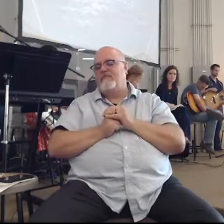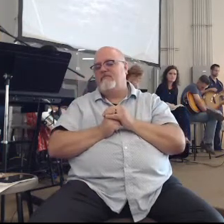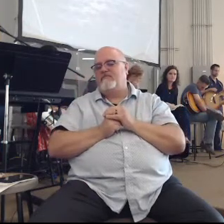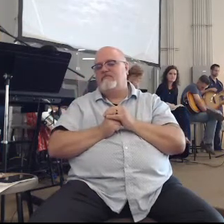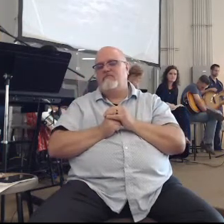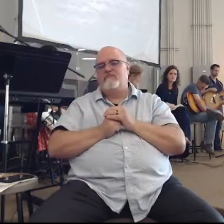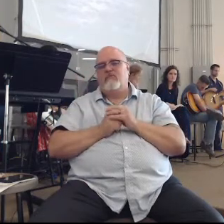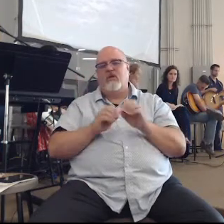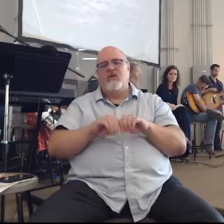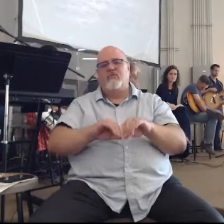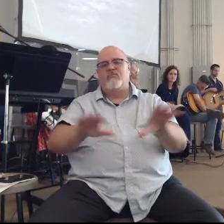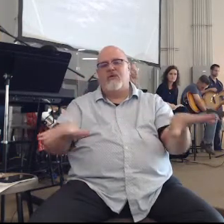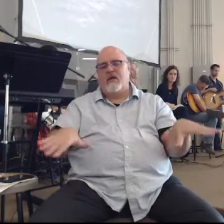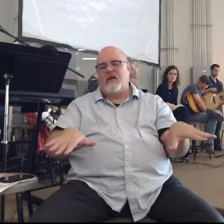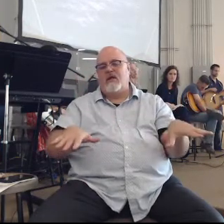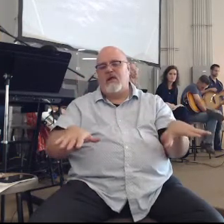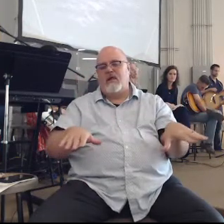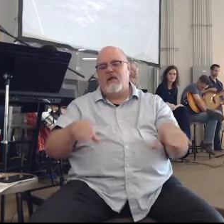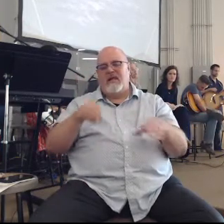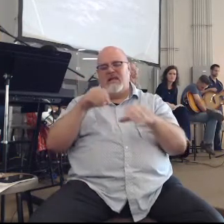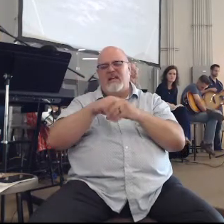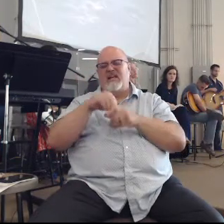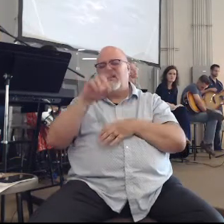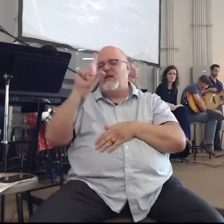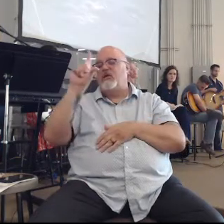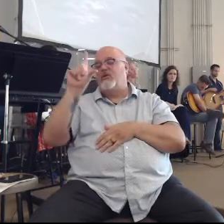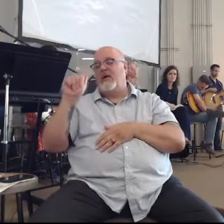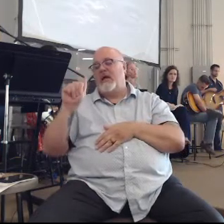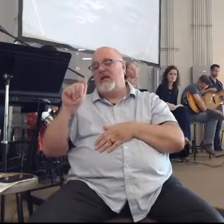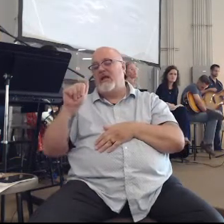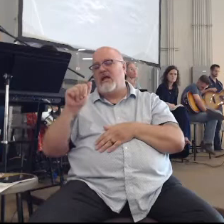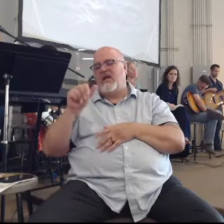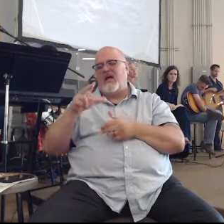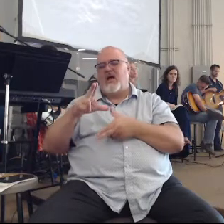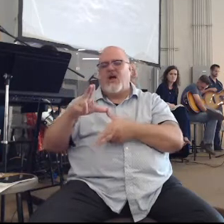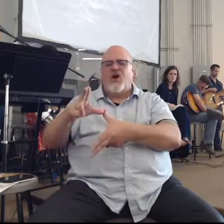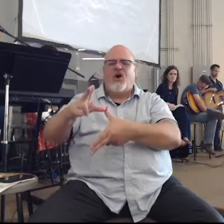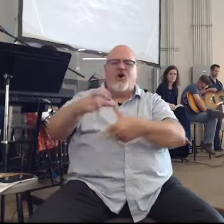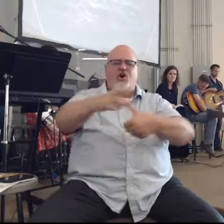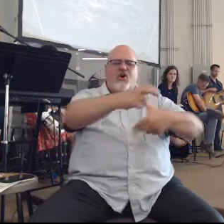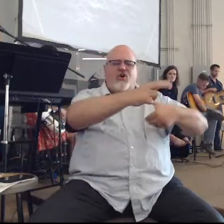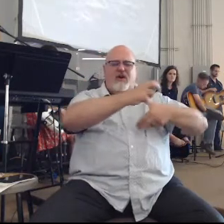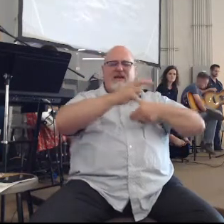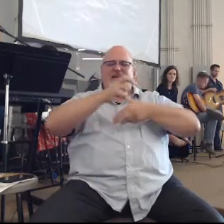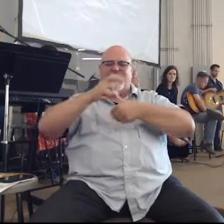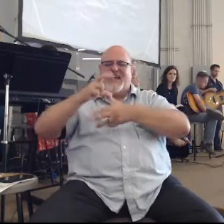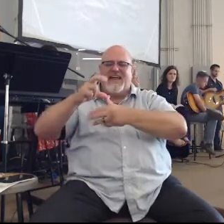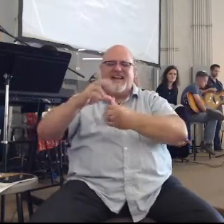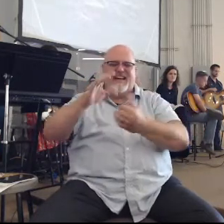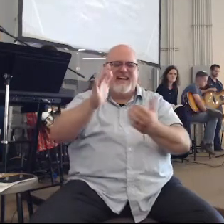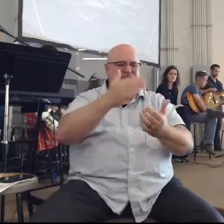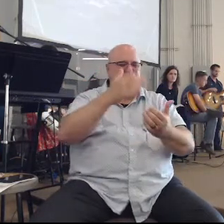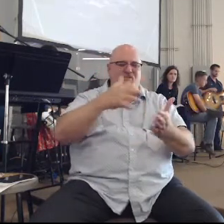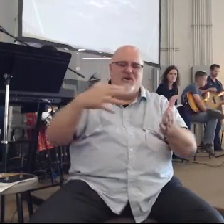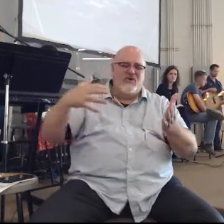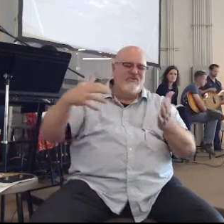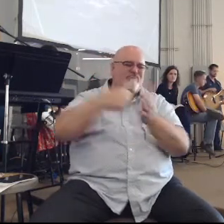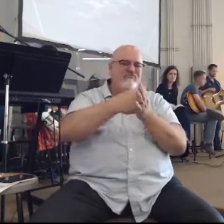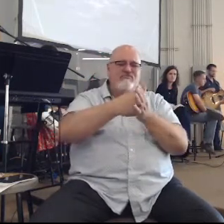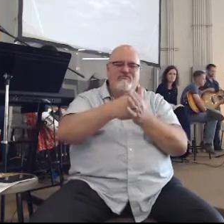Watch over Louisiana as Hurricane Ida hits Landshore right now.